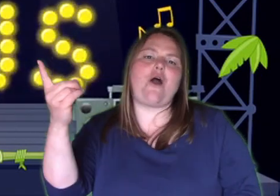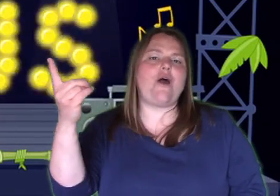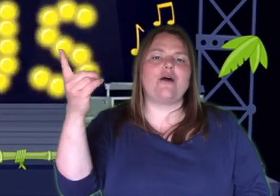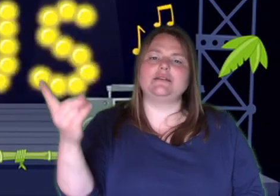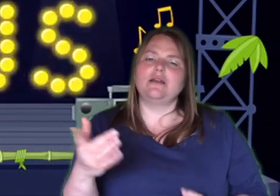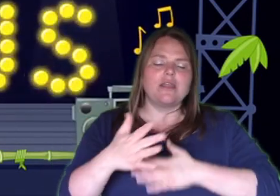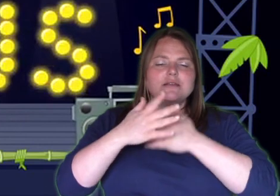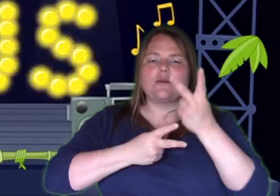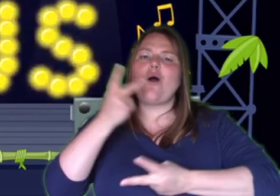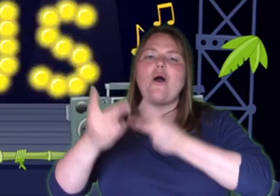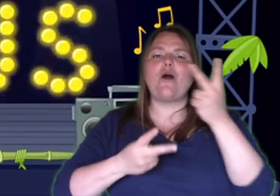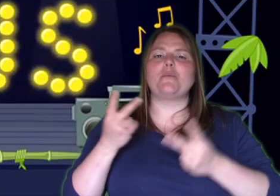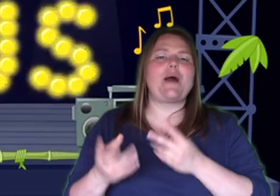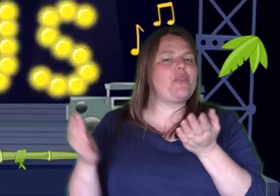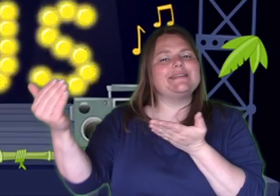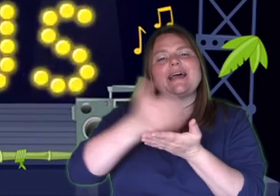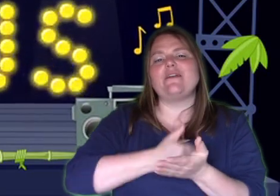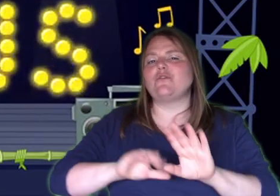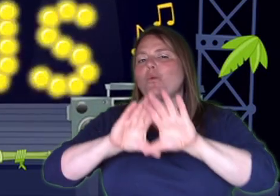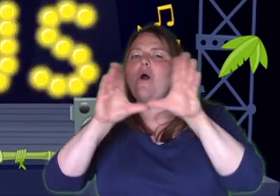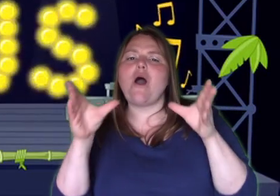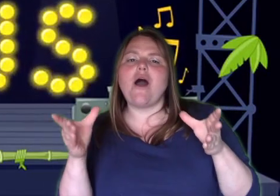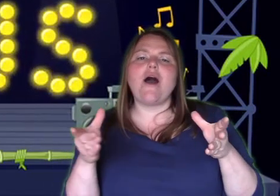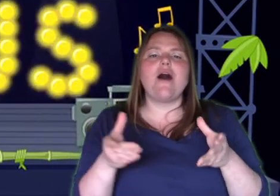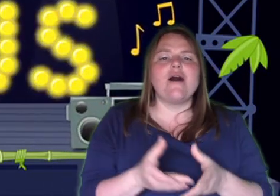song about the saviour of the world